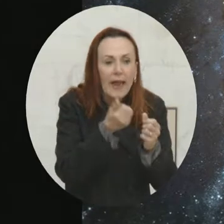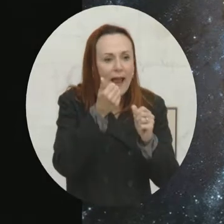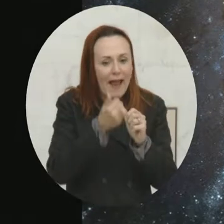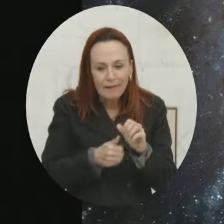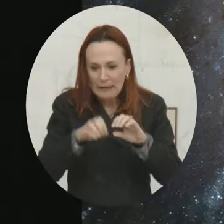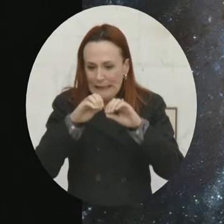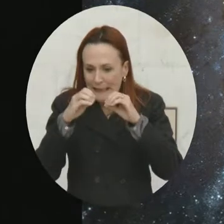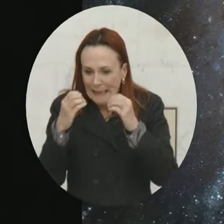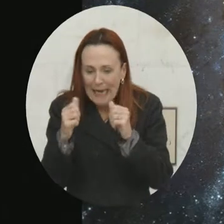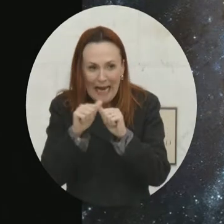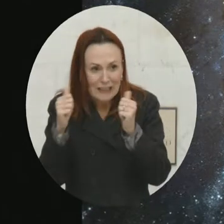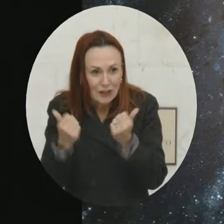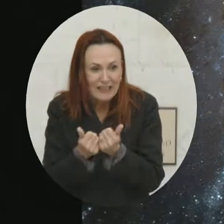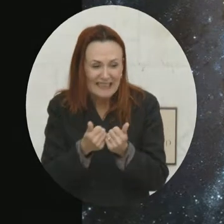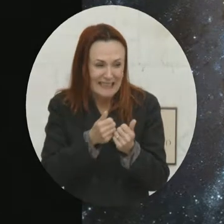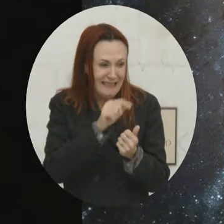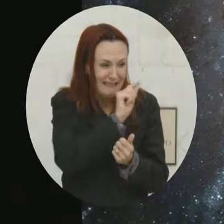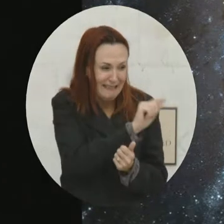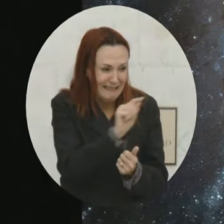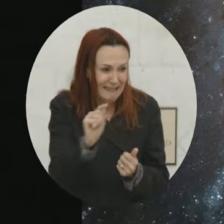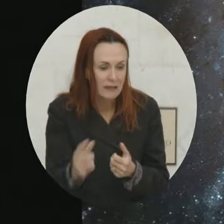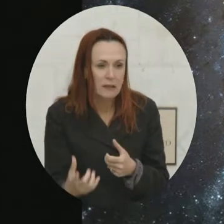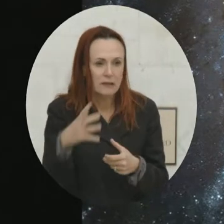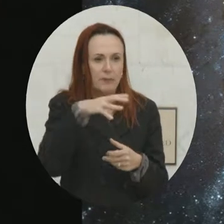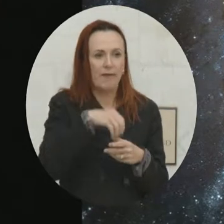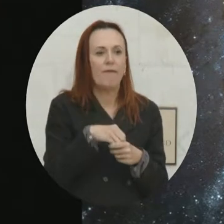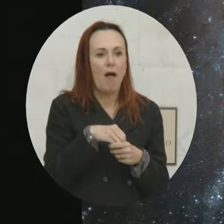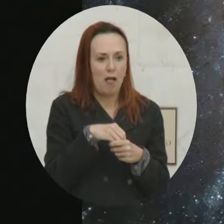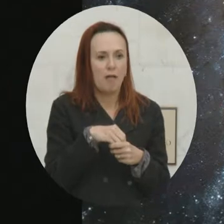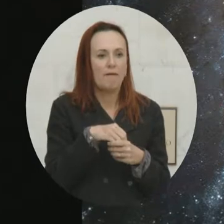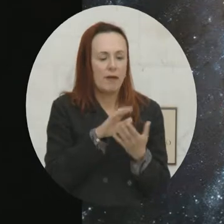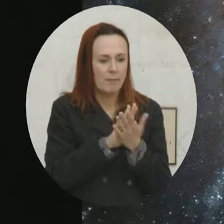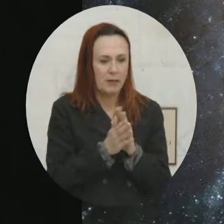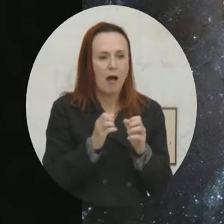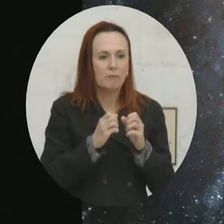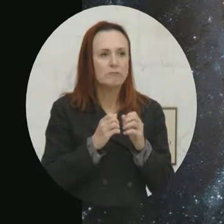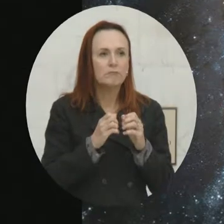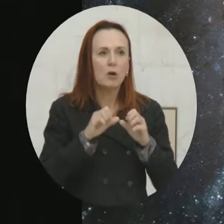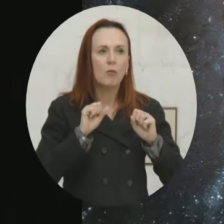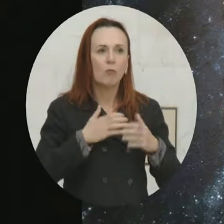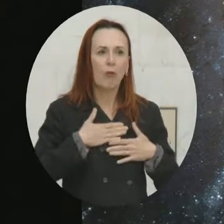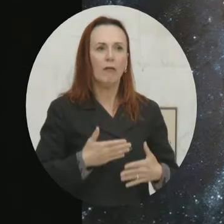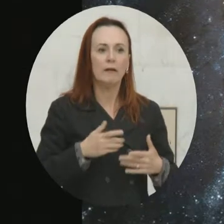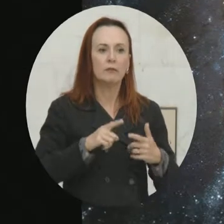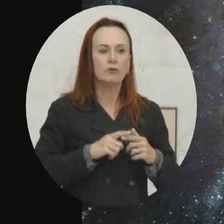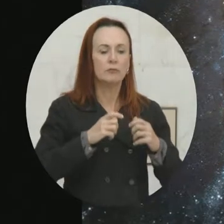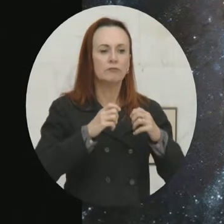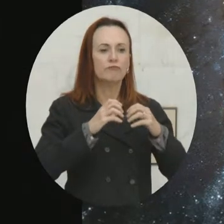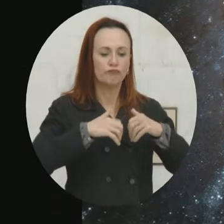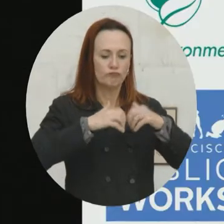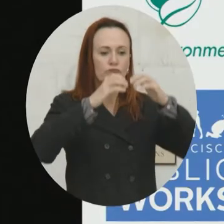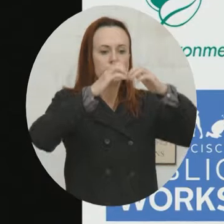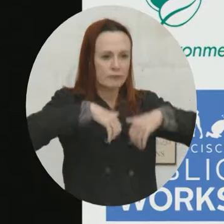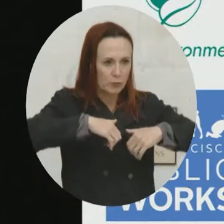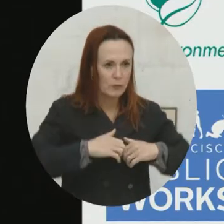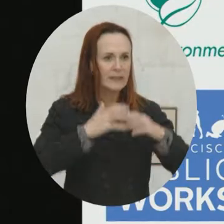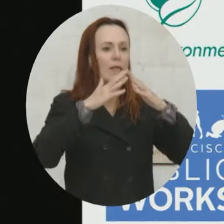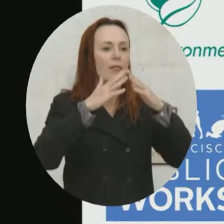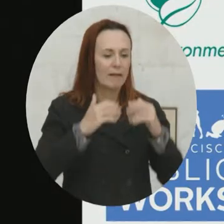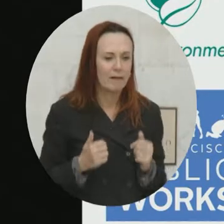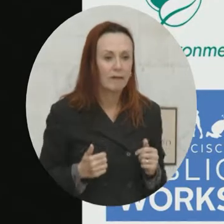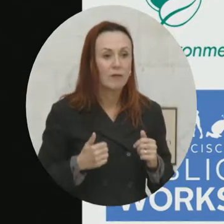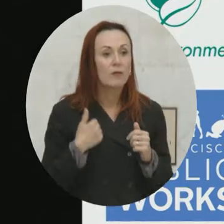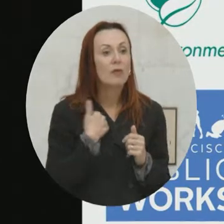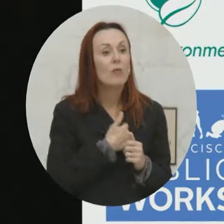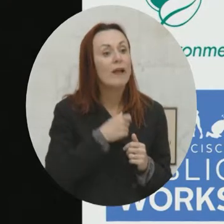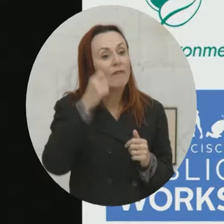in every municipality needs to take on resilience as its mission, right? In some way, shape or form, right? So in our network, we have, of course,